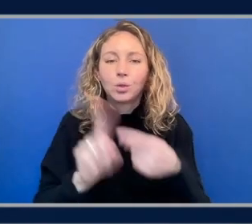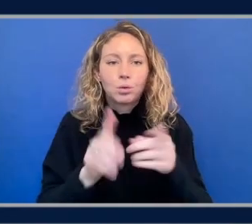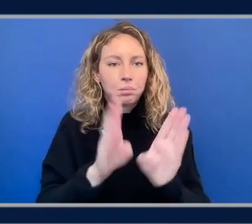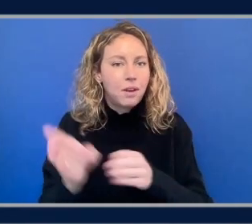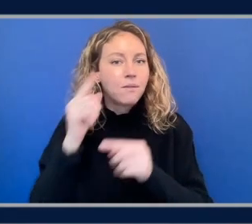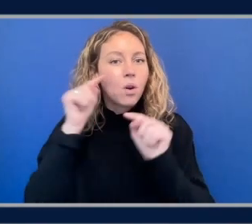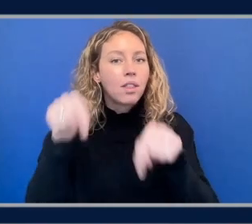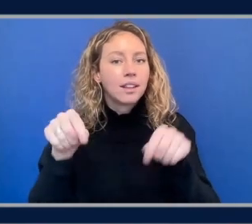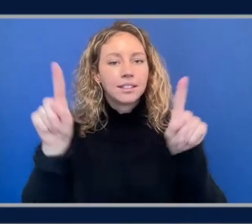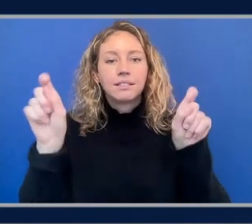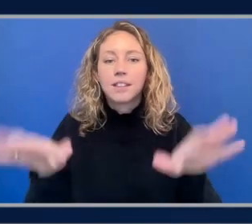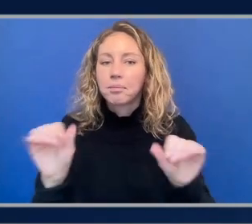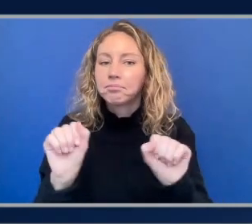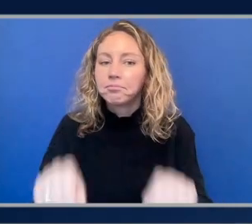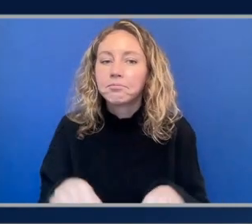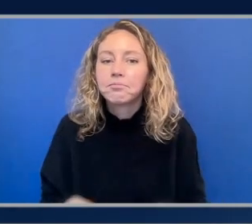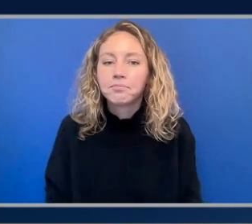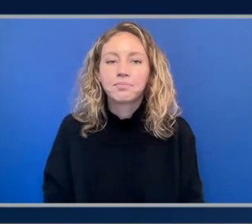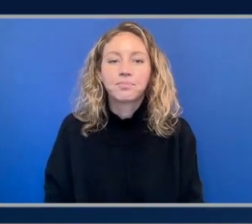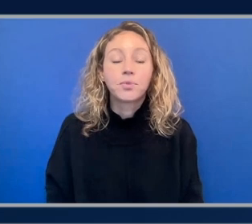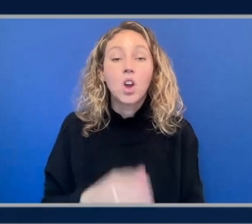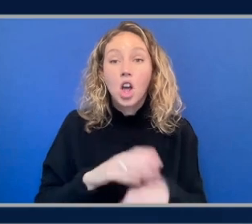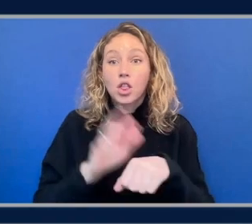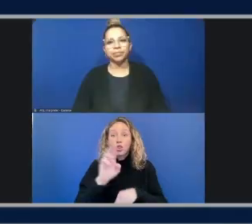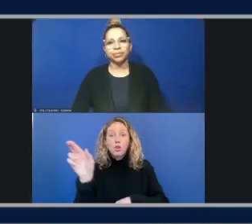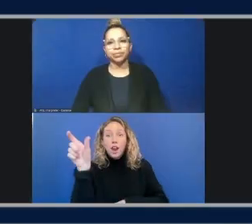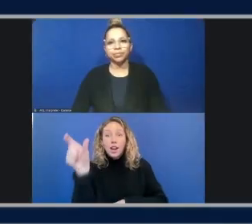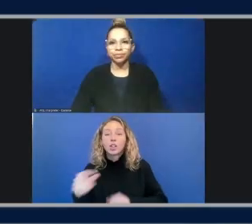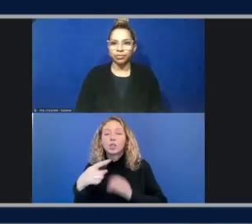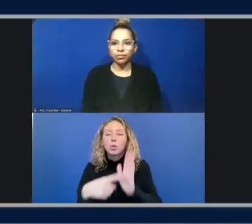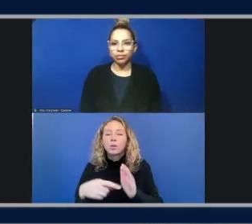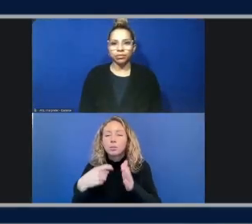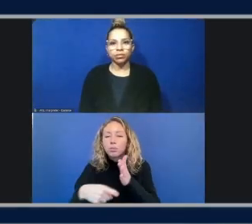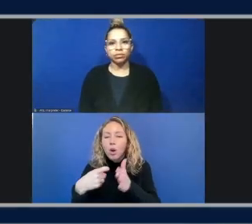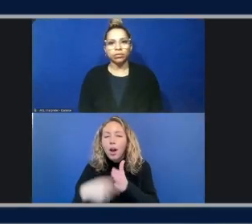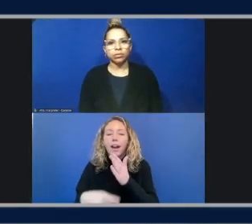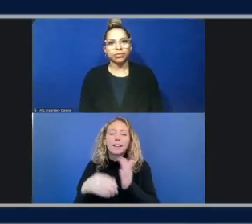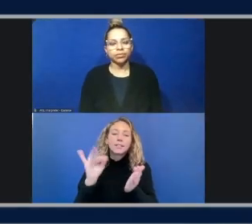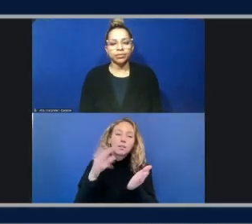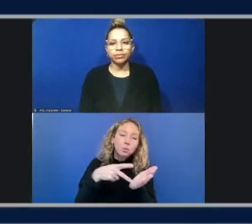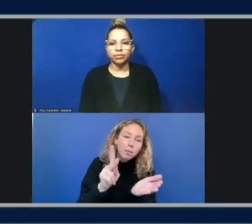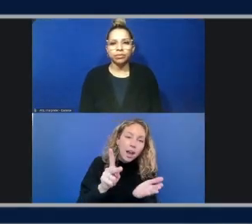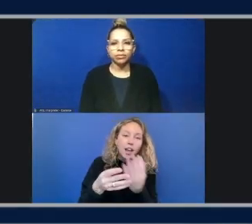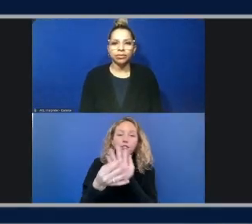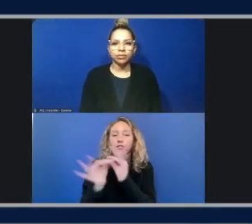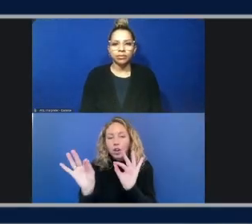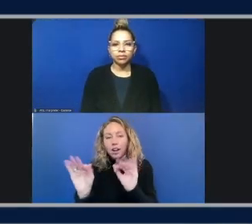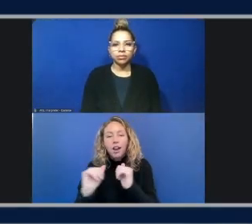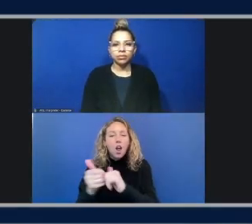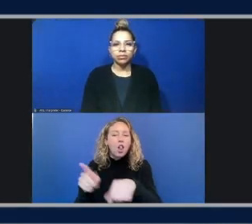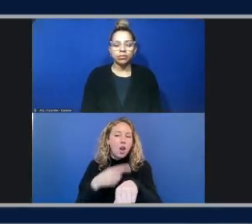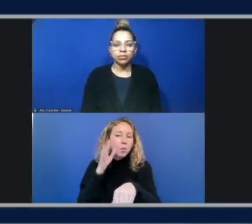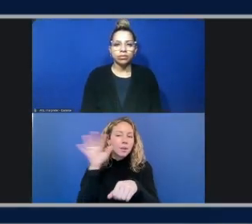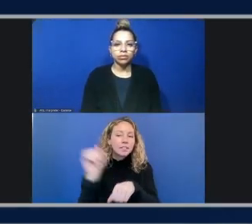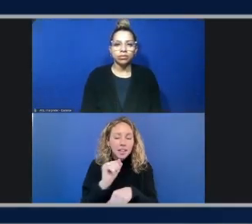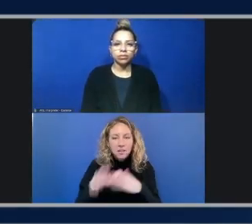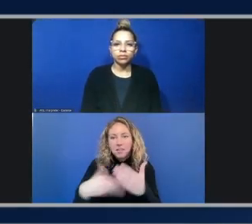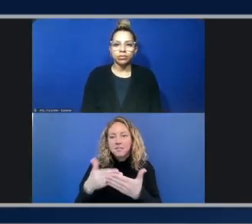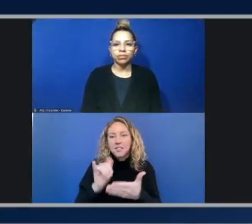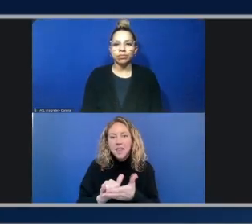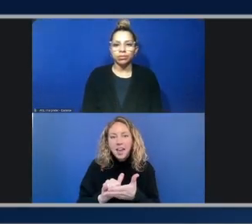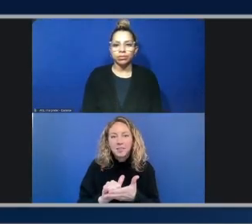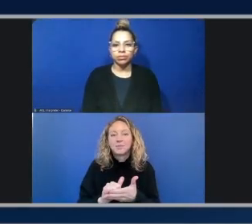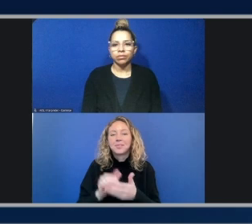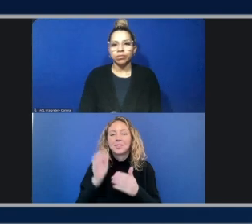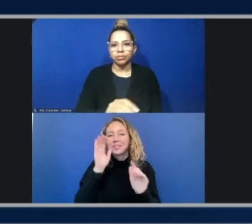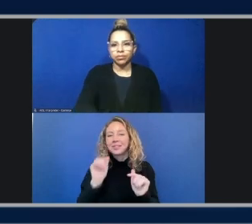exam. Let's see the right-hand side. even has like the pricing too. Is it paid or is it free? Exactly. How long I should take to learn. Cool. That's right. And